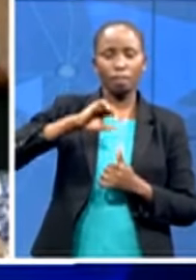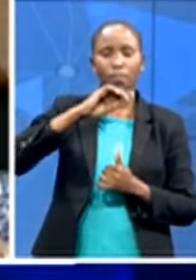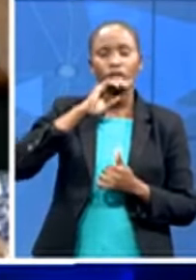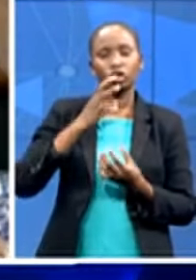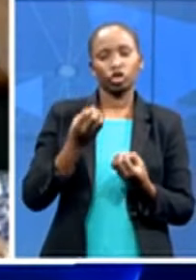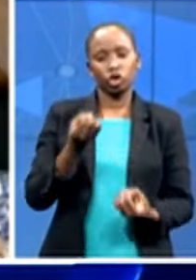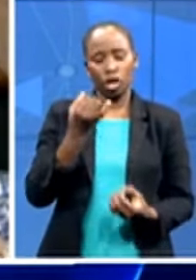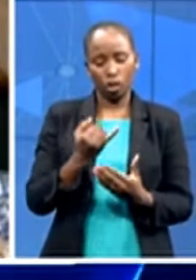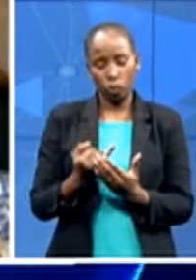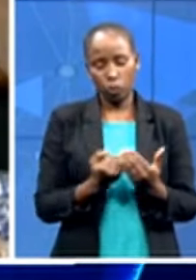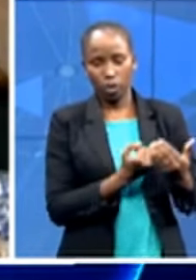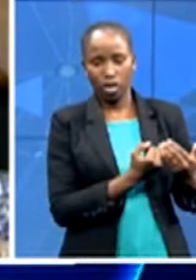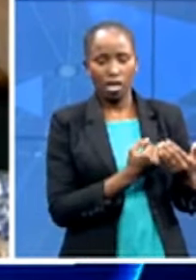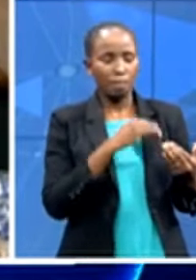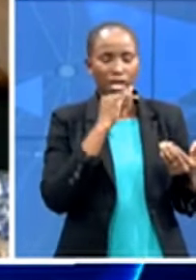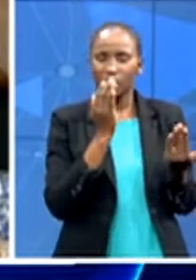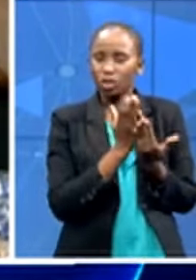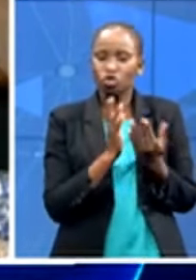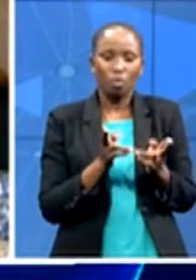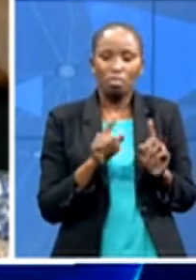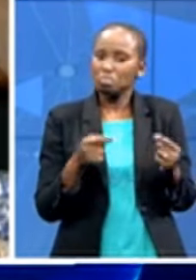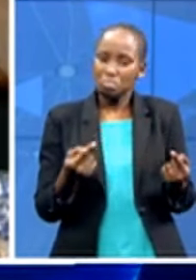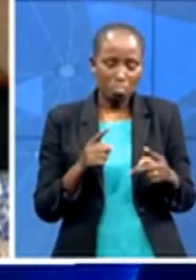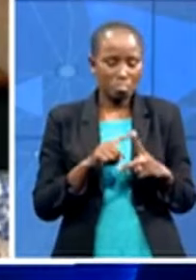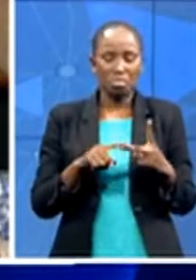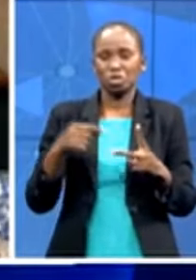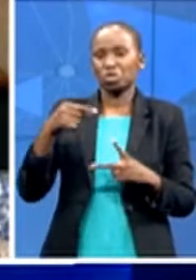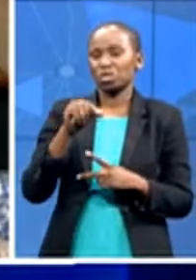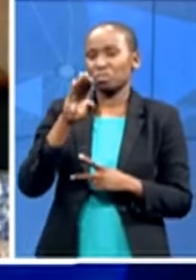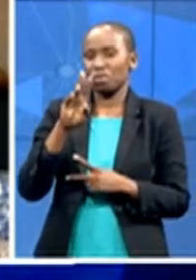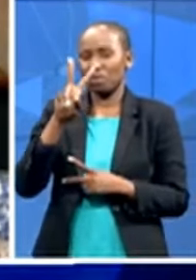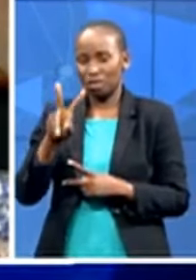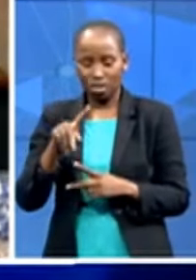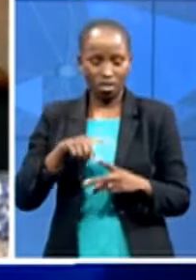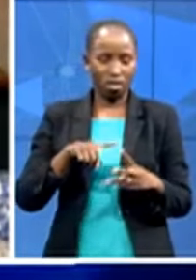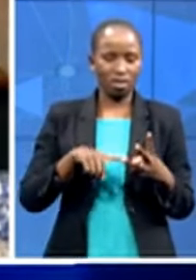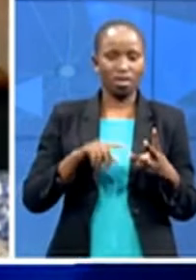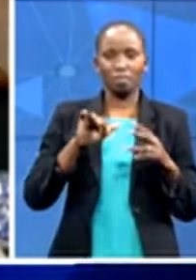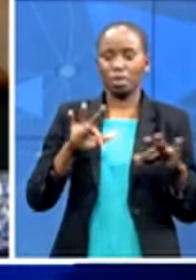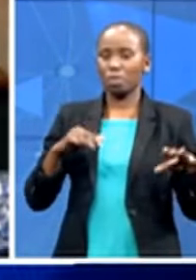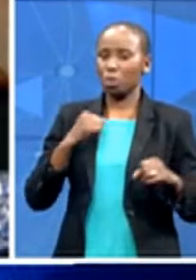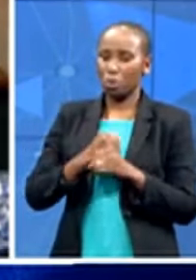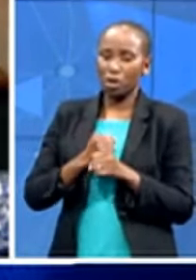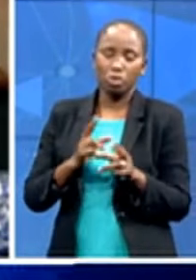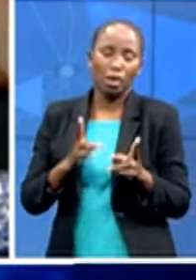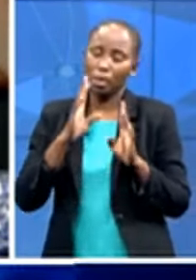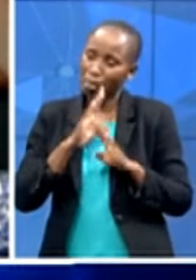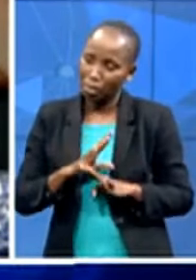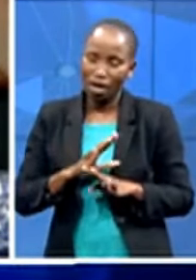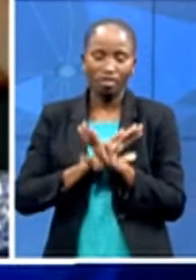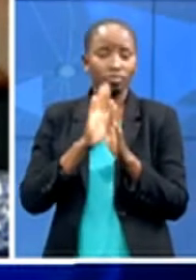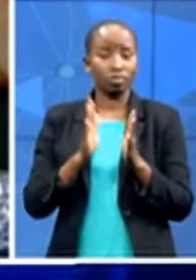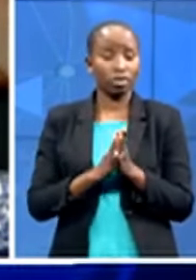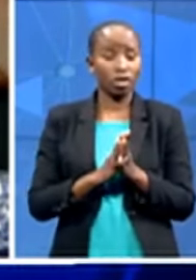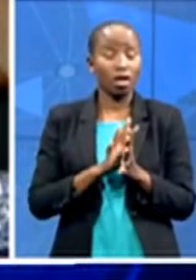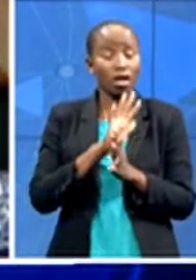gender-based violence people being isolated people not functioning as normal so there's the sort of the psychosocial aspects as well as the actual neurophysiological